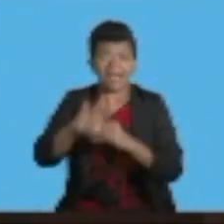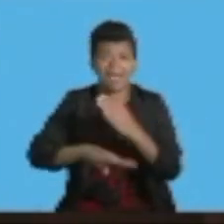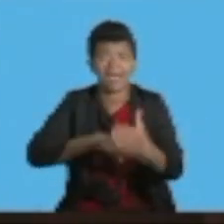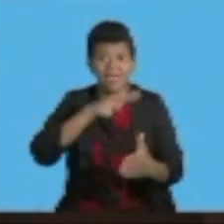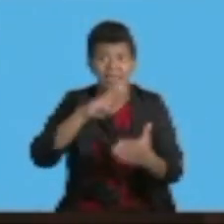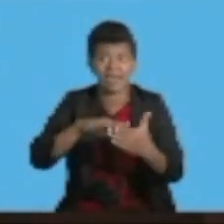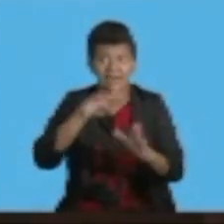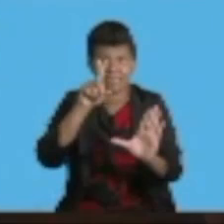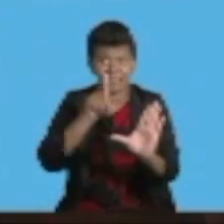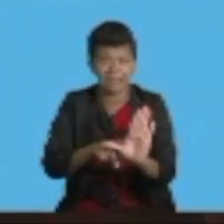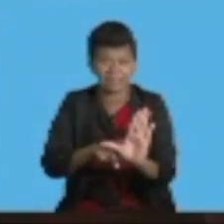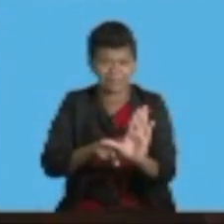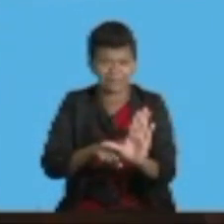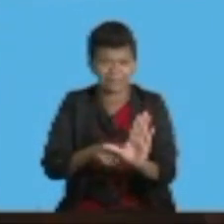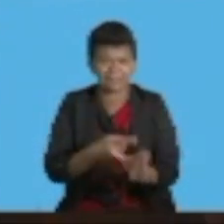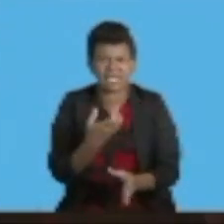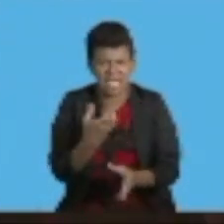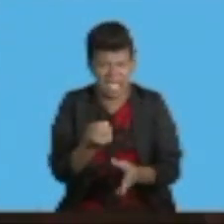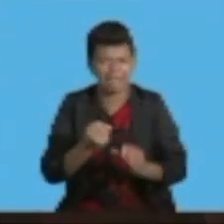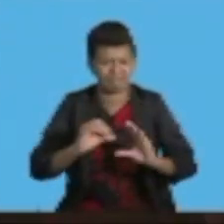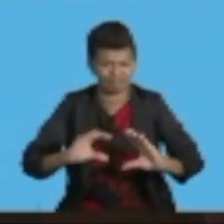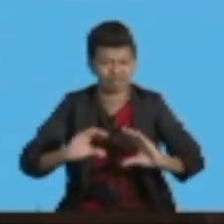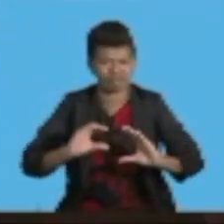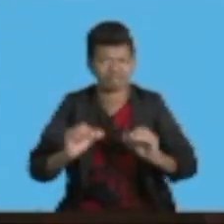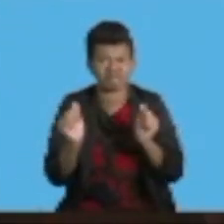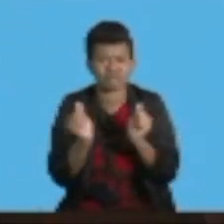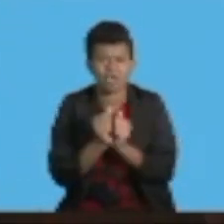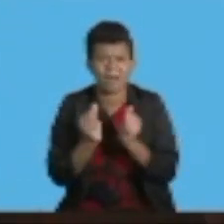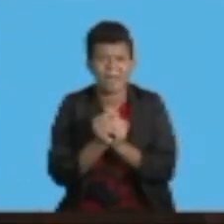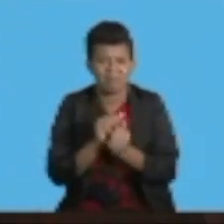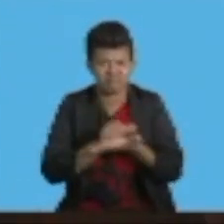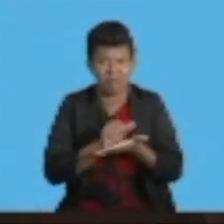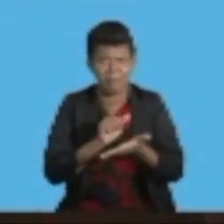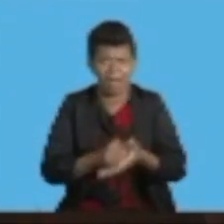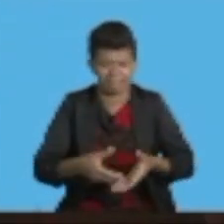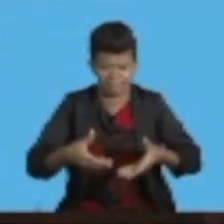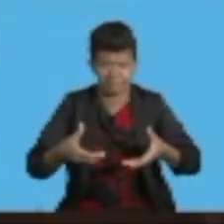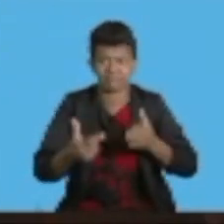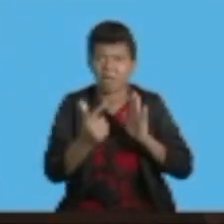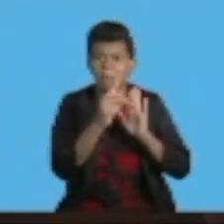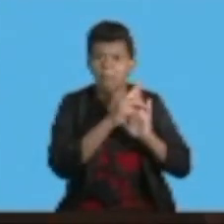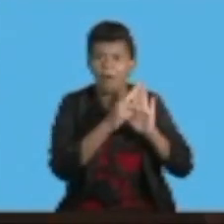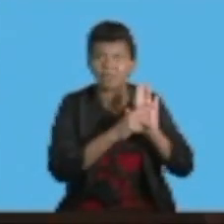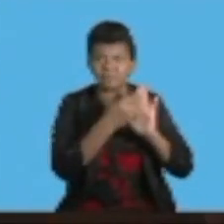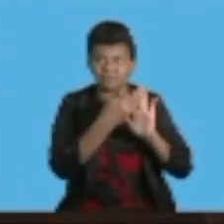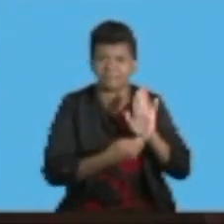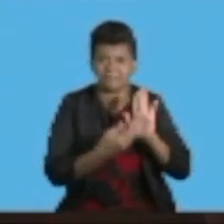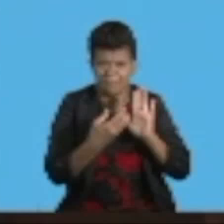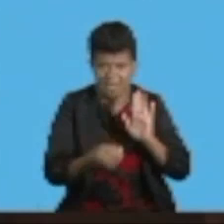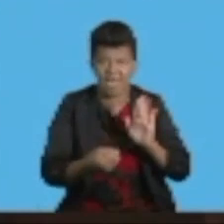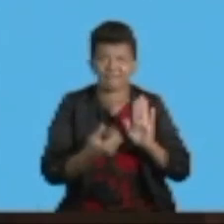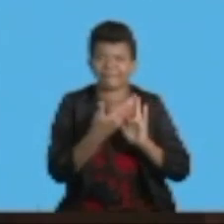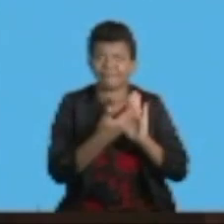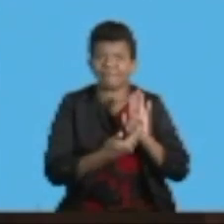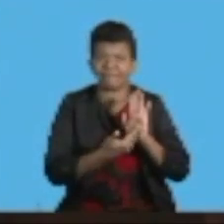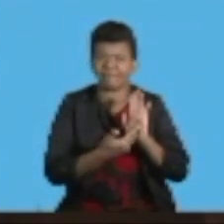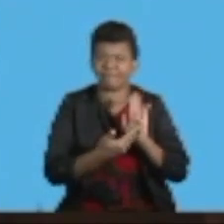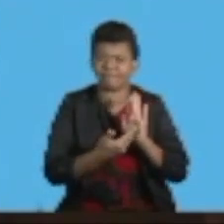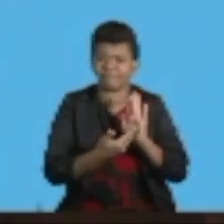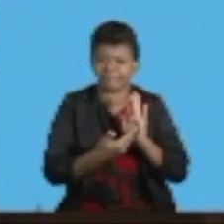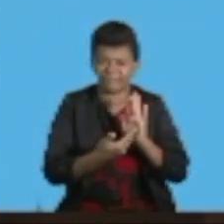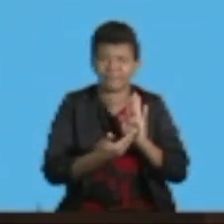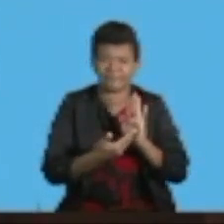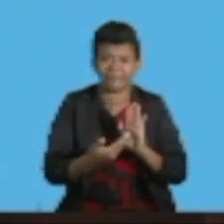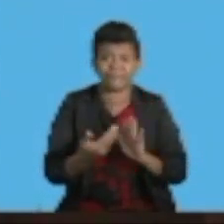investors and outlines the obligation as an investor in Fiji. In simple terms, there is a need for Fiji to have a